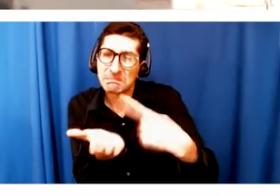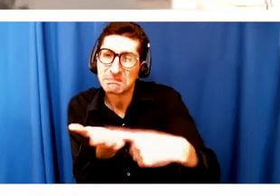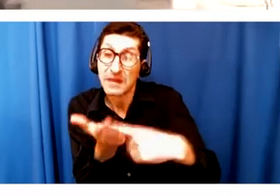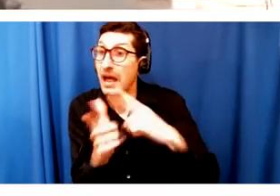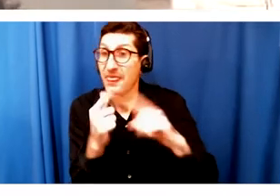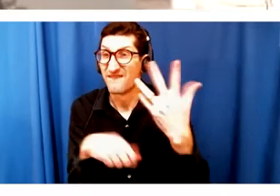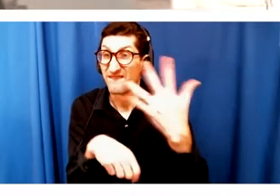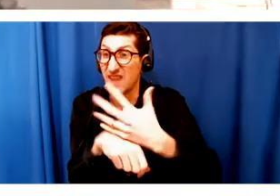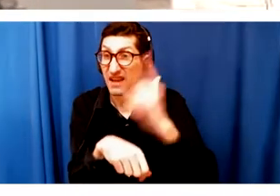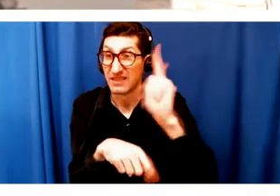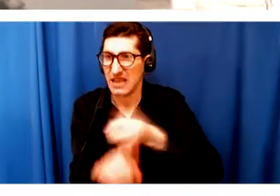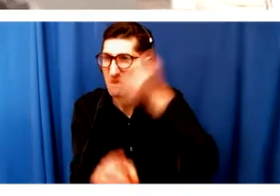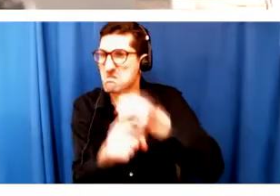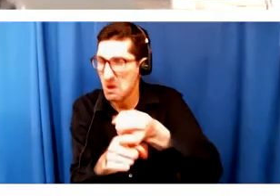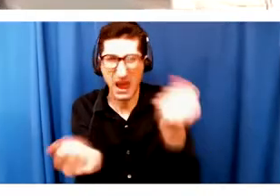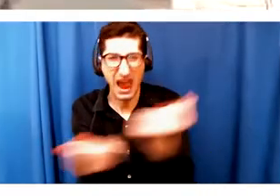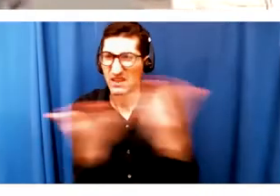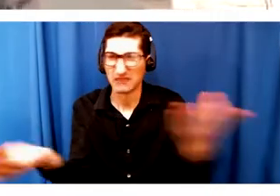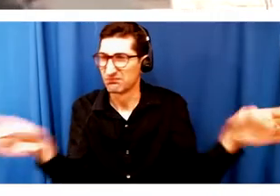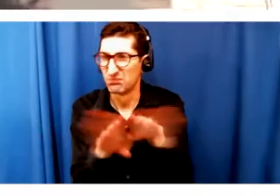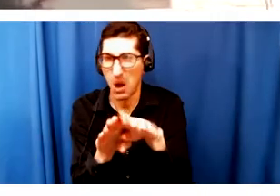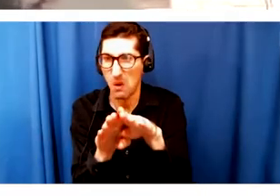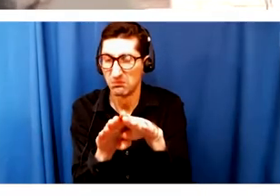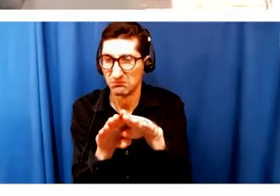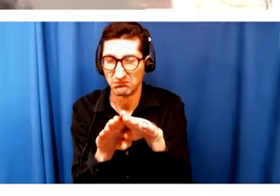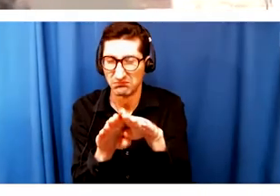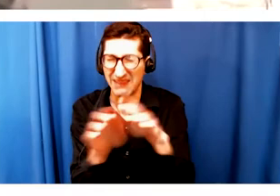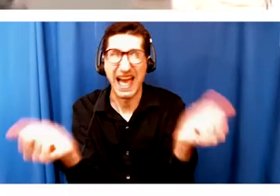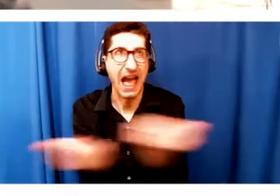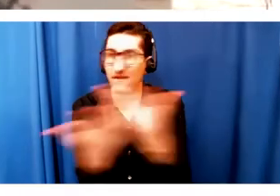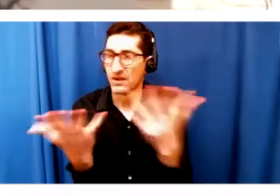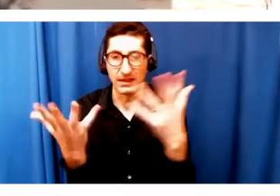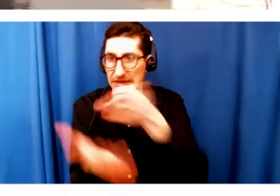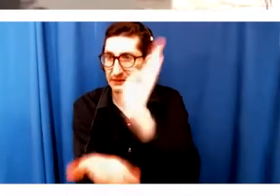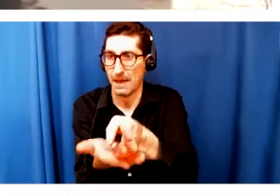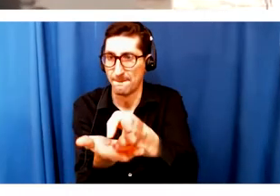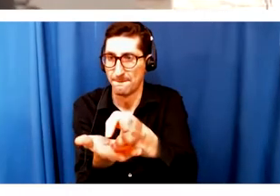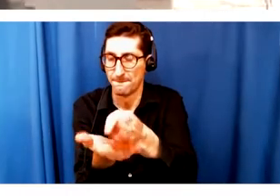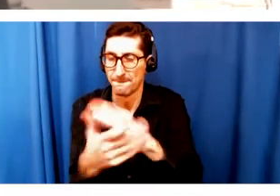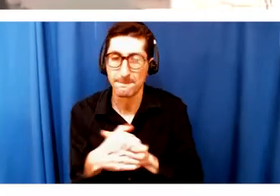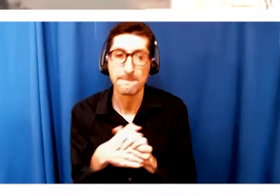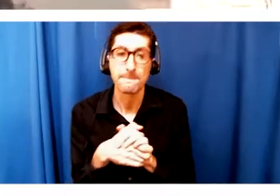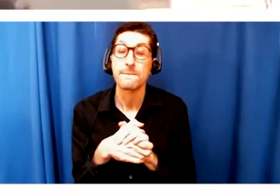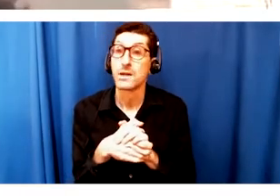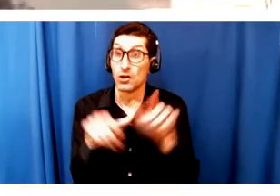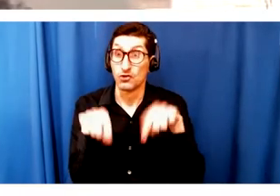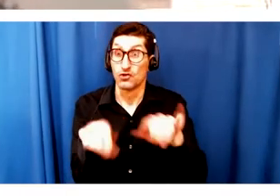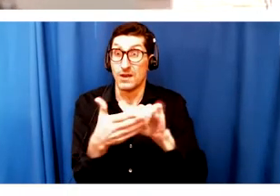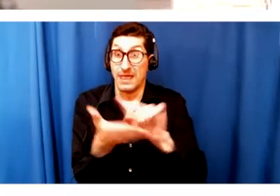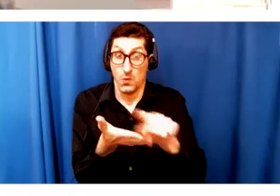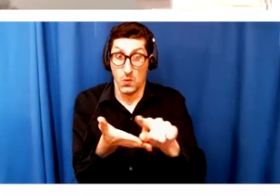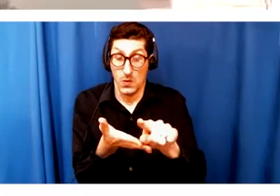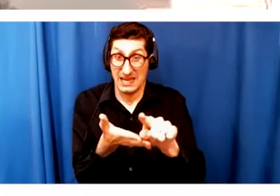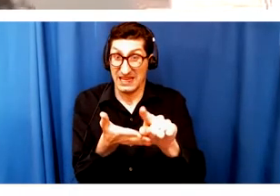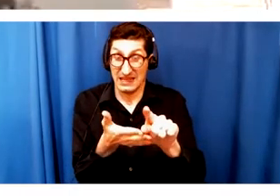like just gone. And so within that like next week, immediately, we started getting